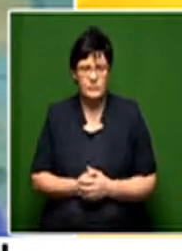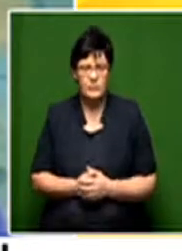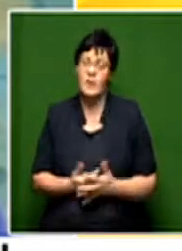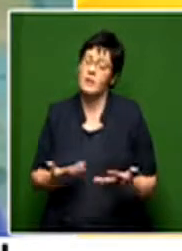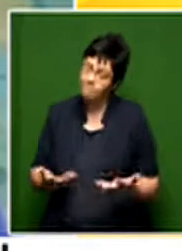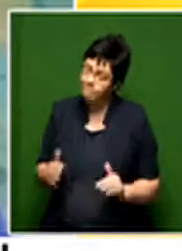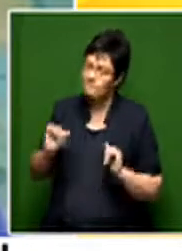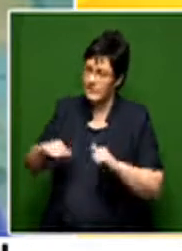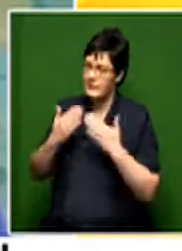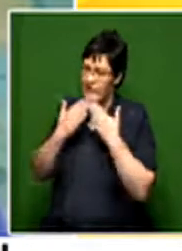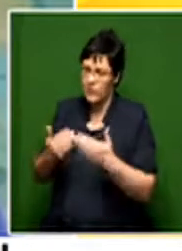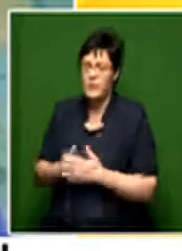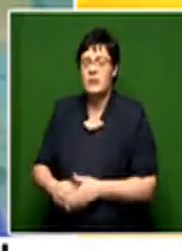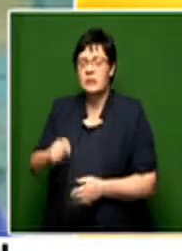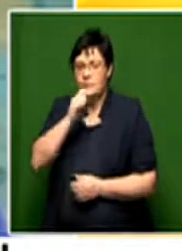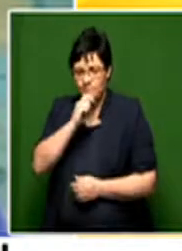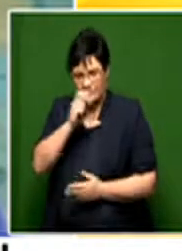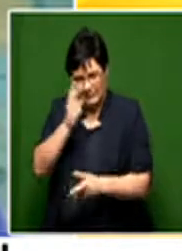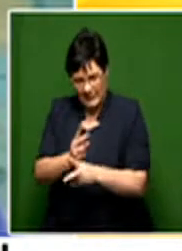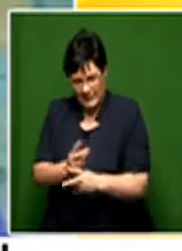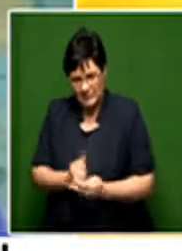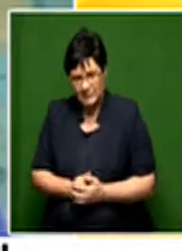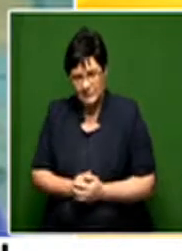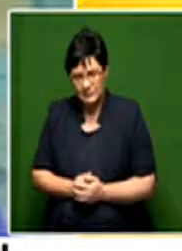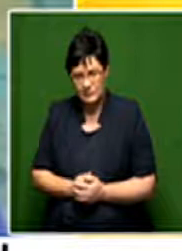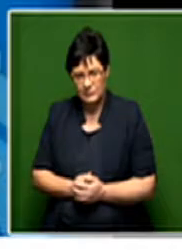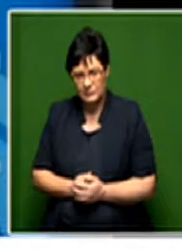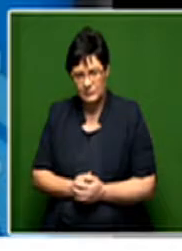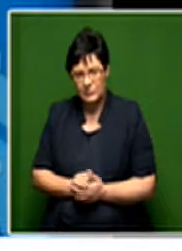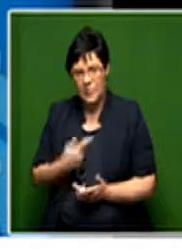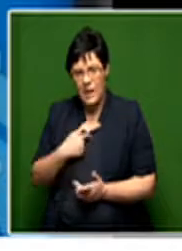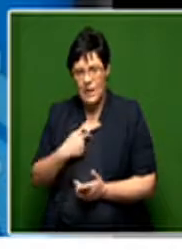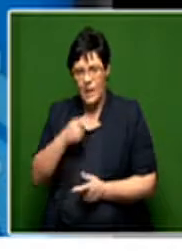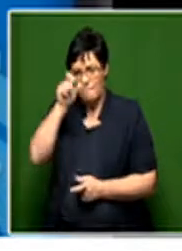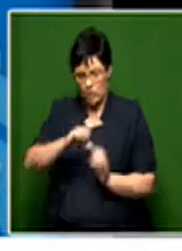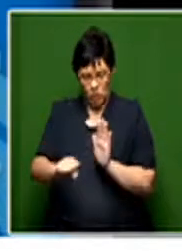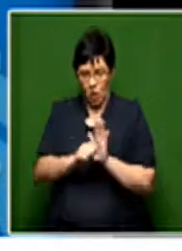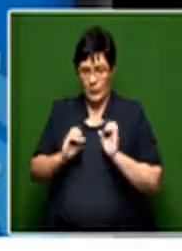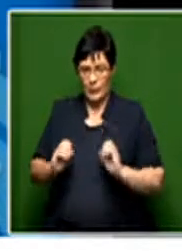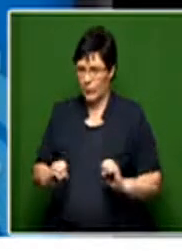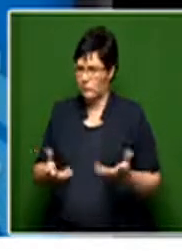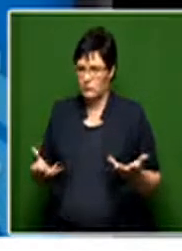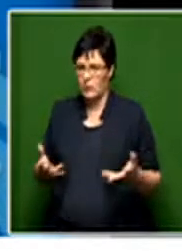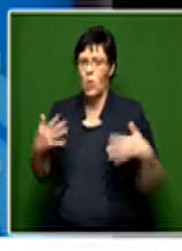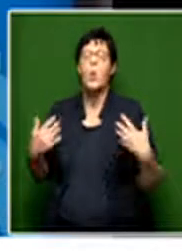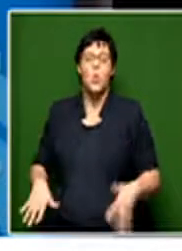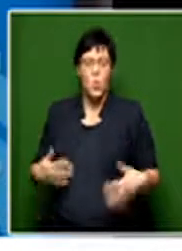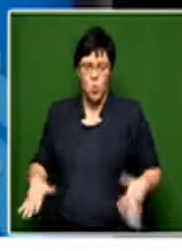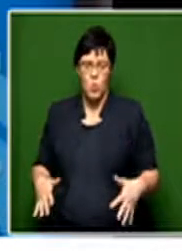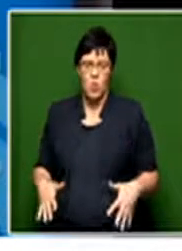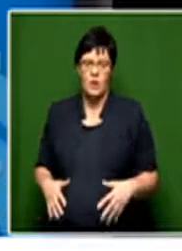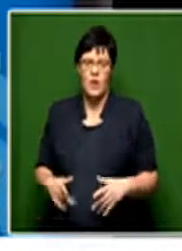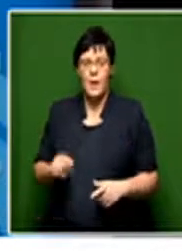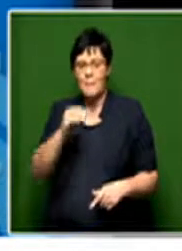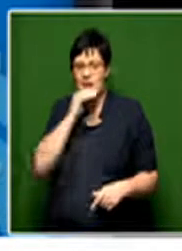Yes, thank you. Good morning again. Well, being a stateless person is tantamount to being